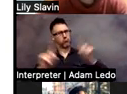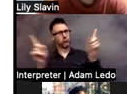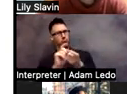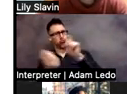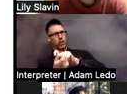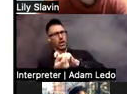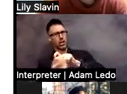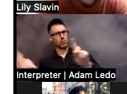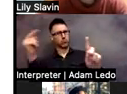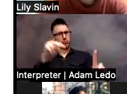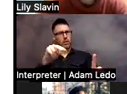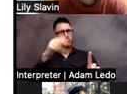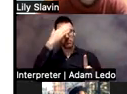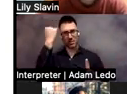doing.